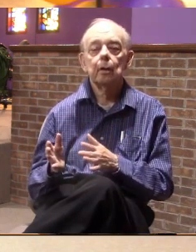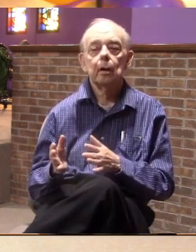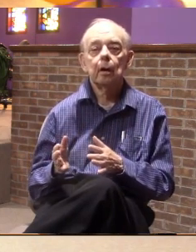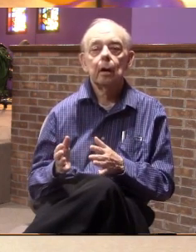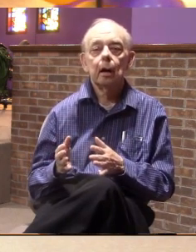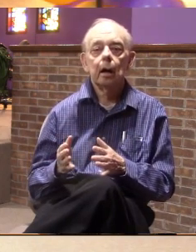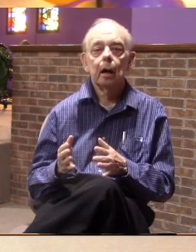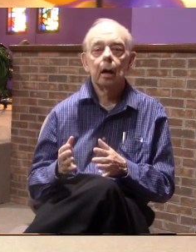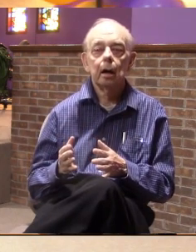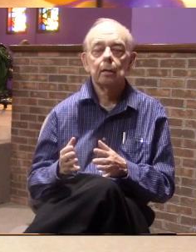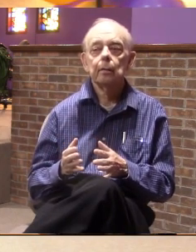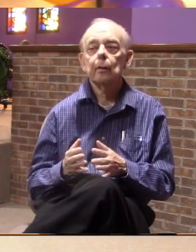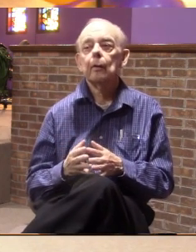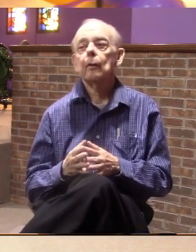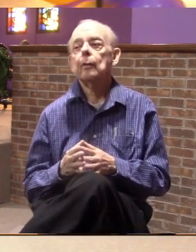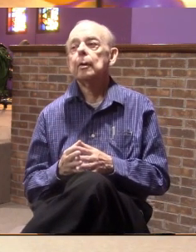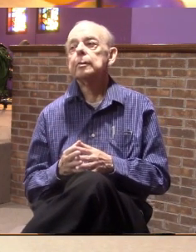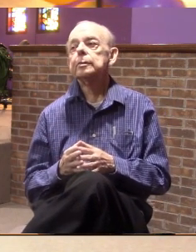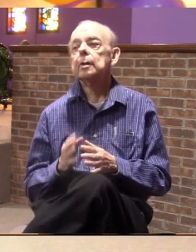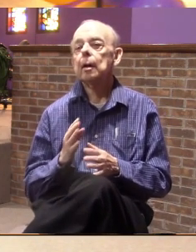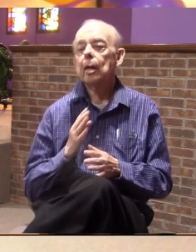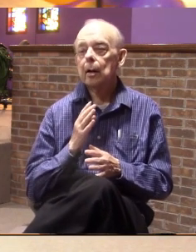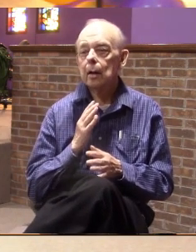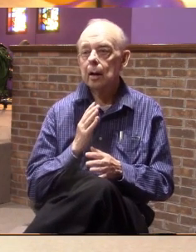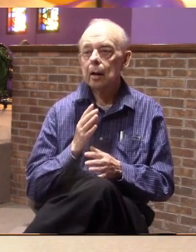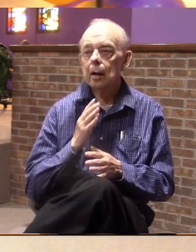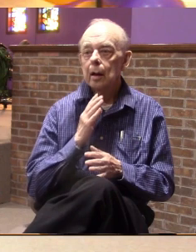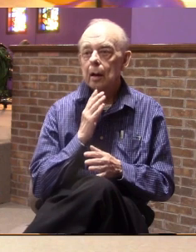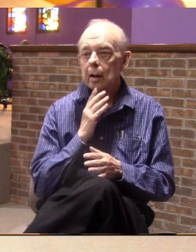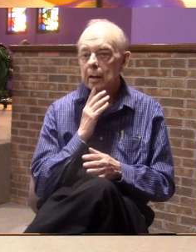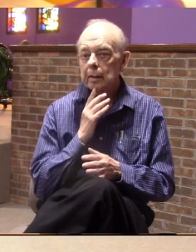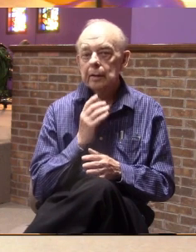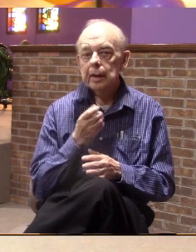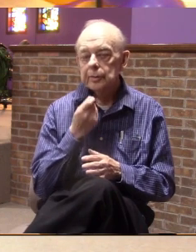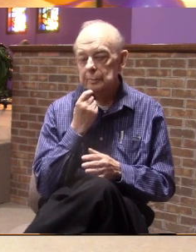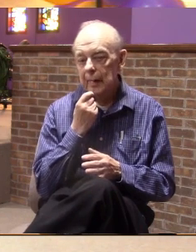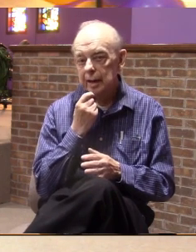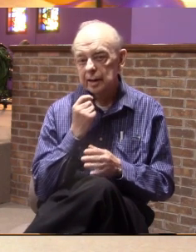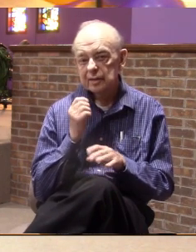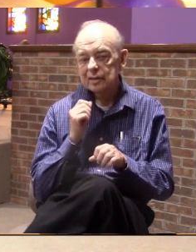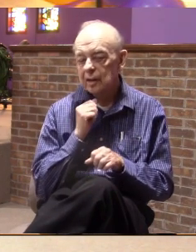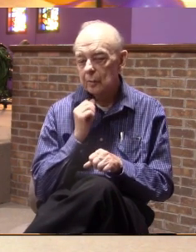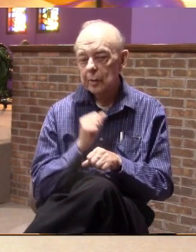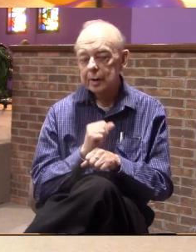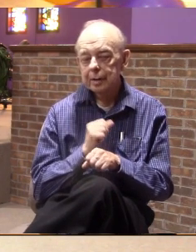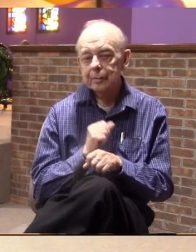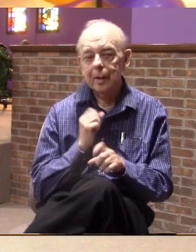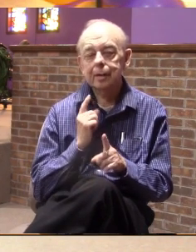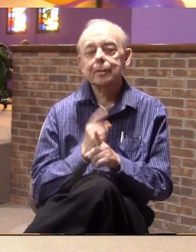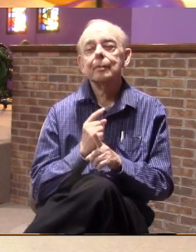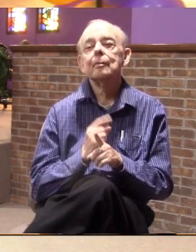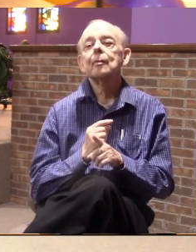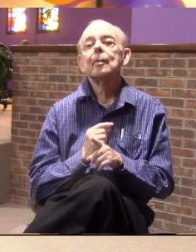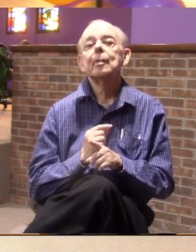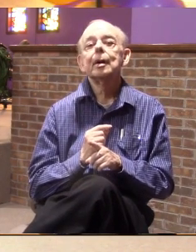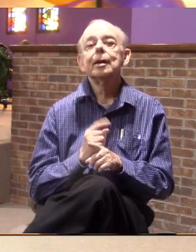He's cutting in and out on me. And so I've got to stay still. Which is hard to do.